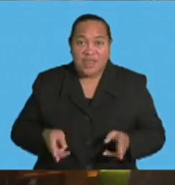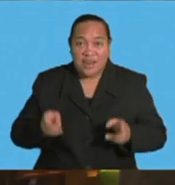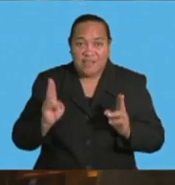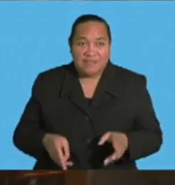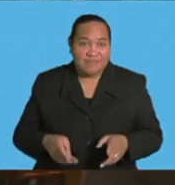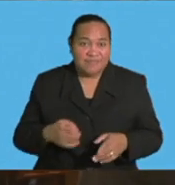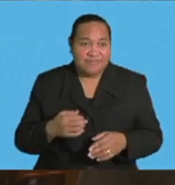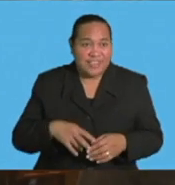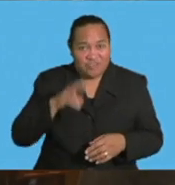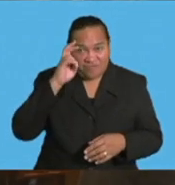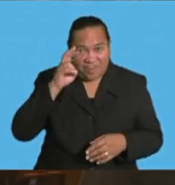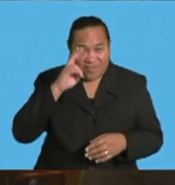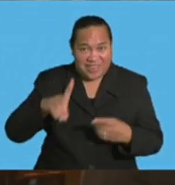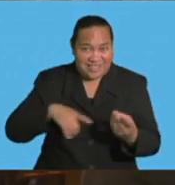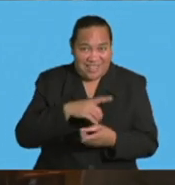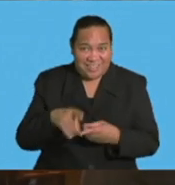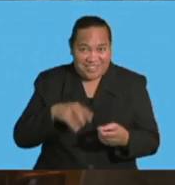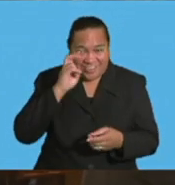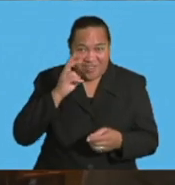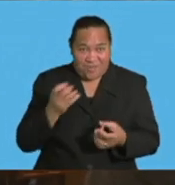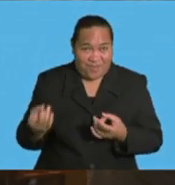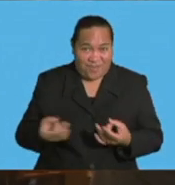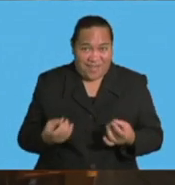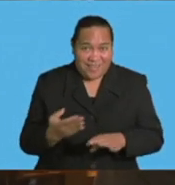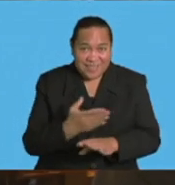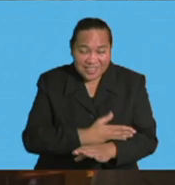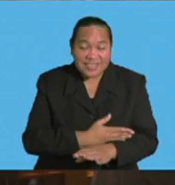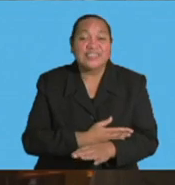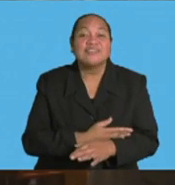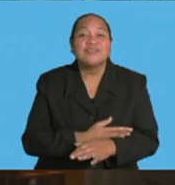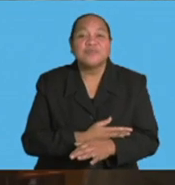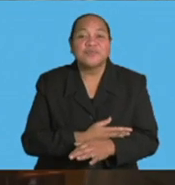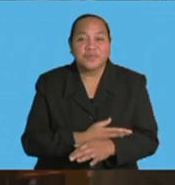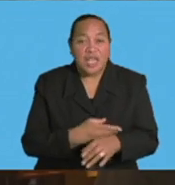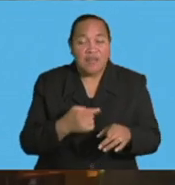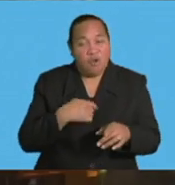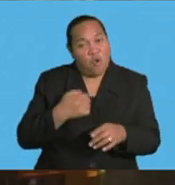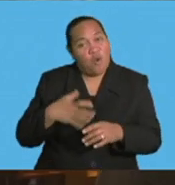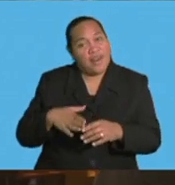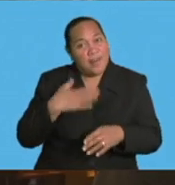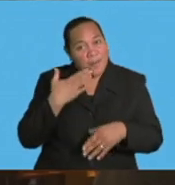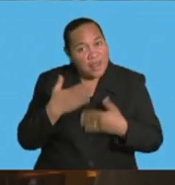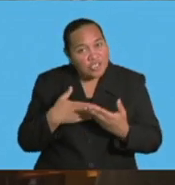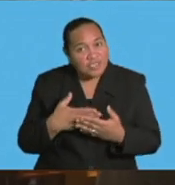Relief Training. And, of course, as I've alluded to earlier,